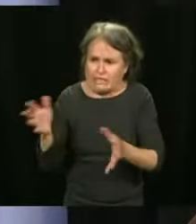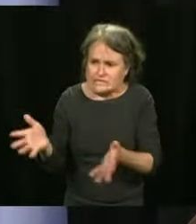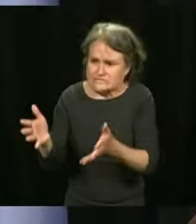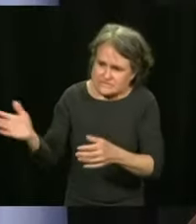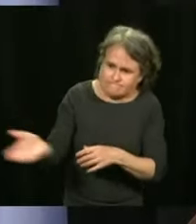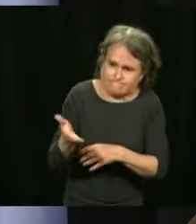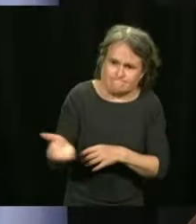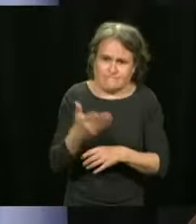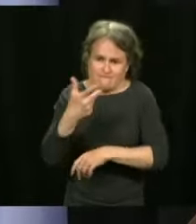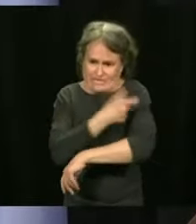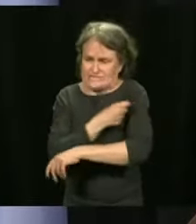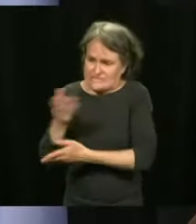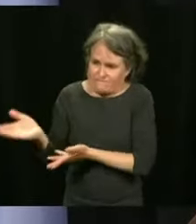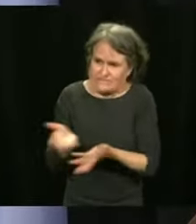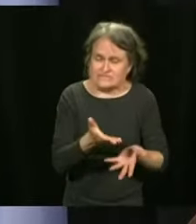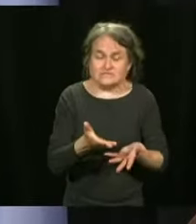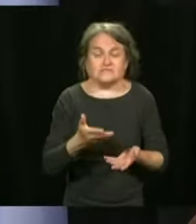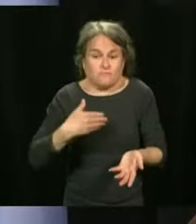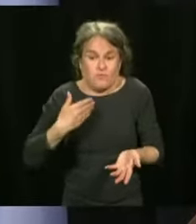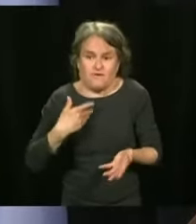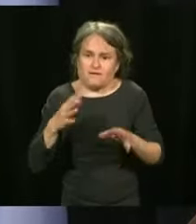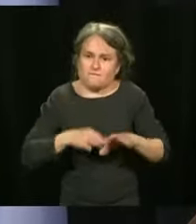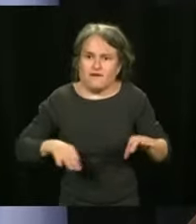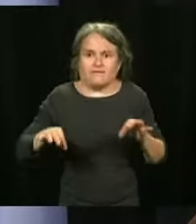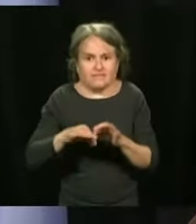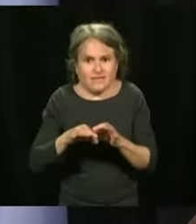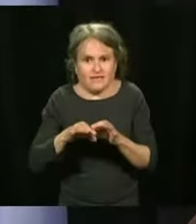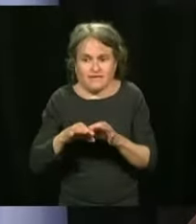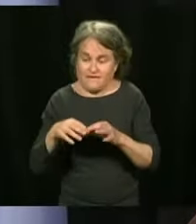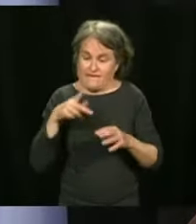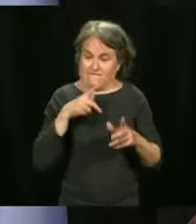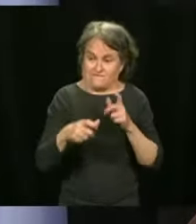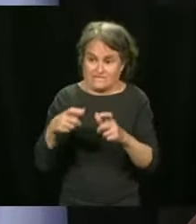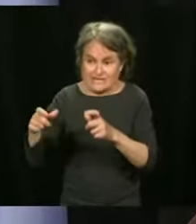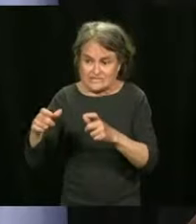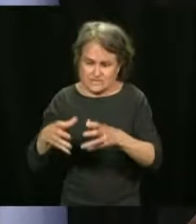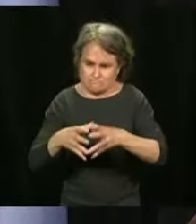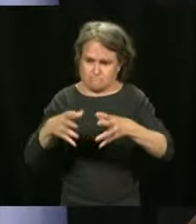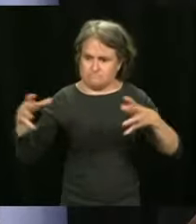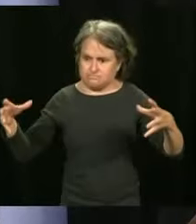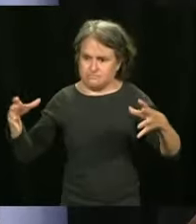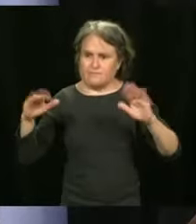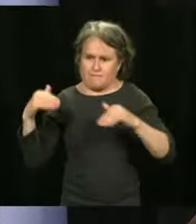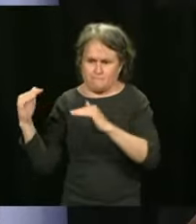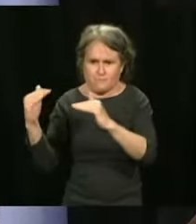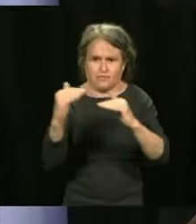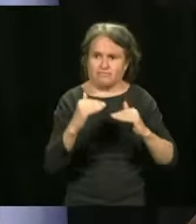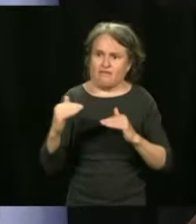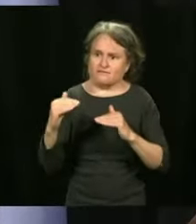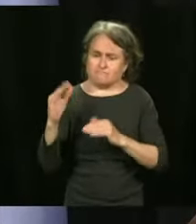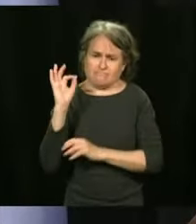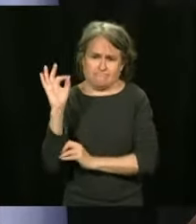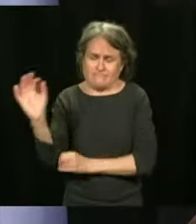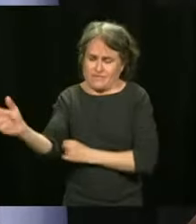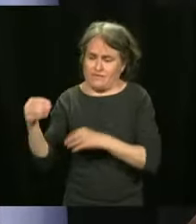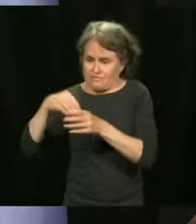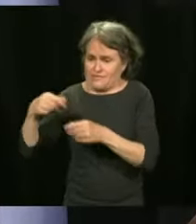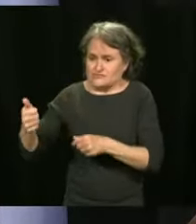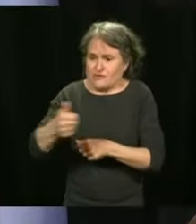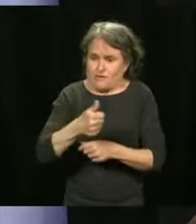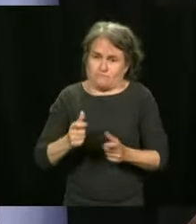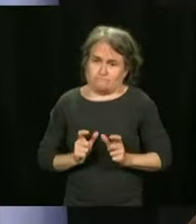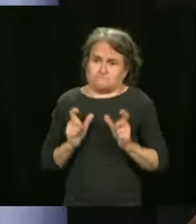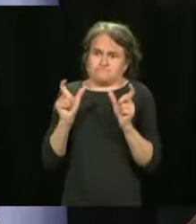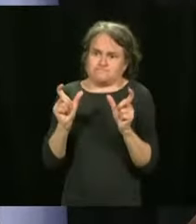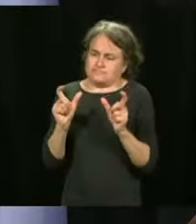get vaccinated, because the more we are vaccinated, the greater the herd immunity. But for the time being,